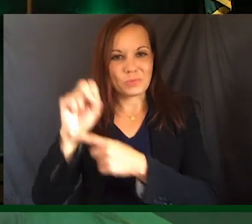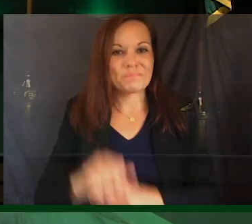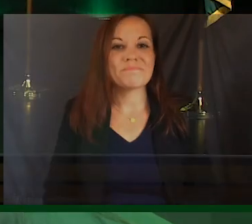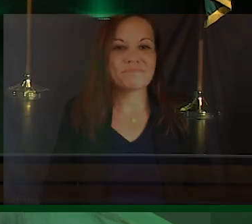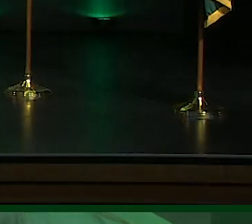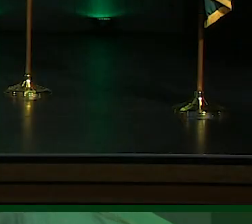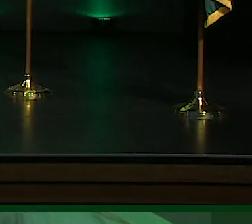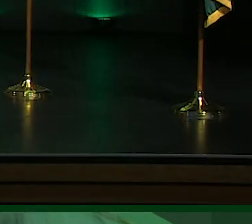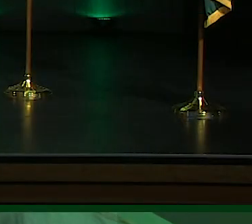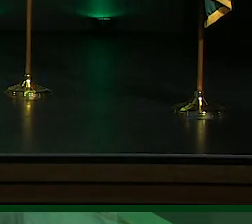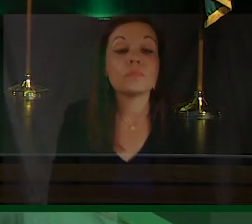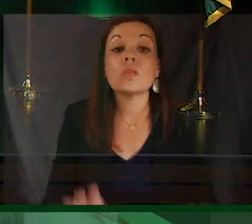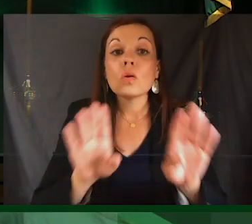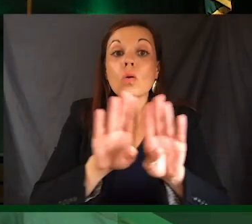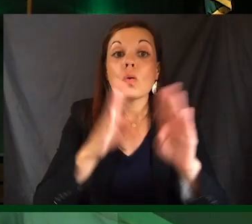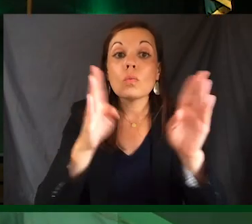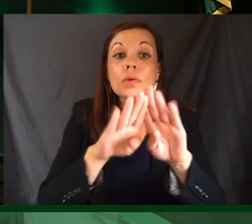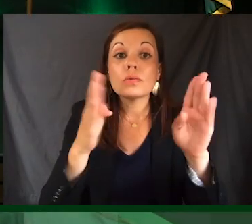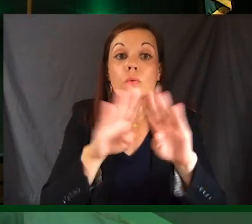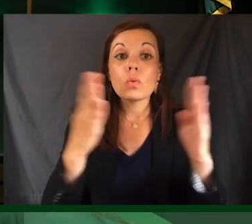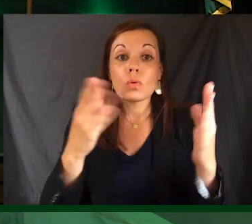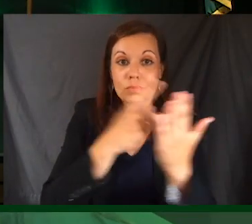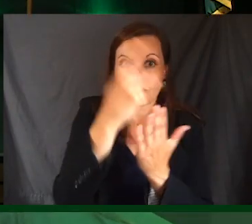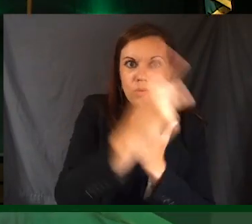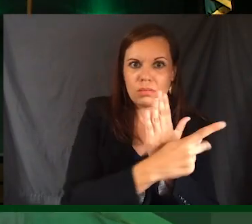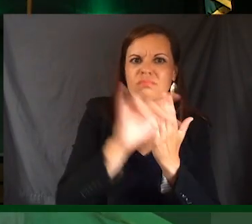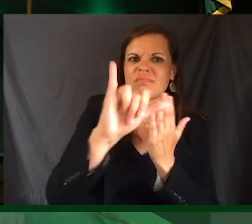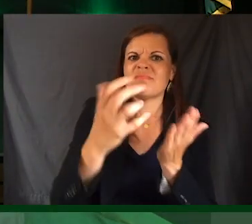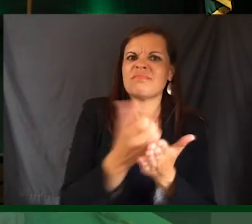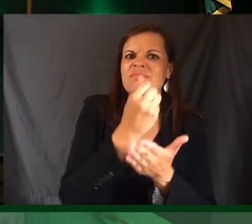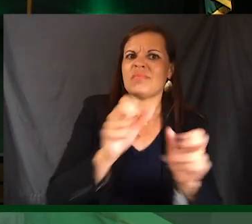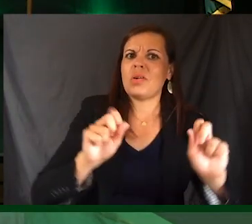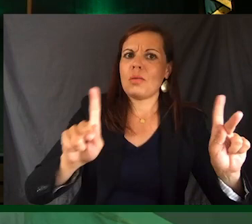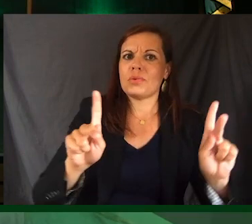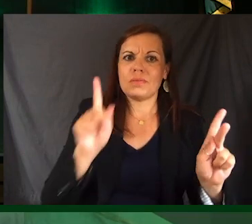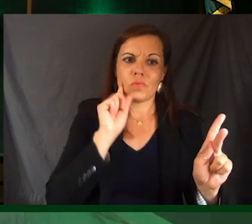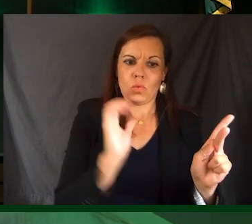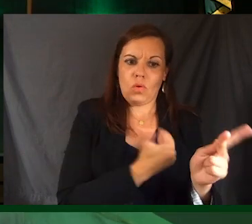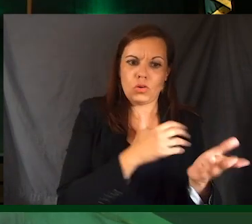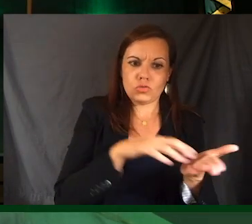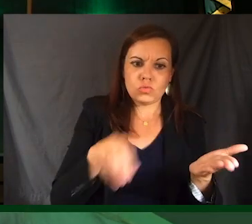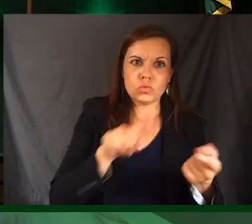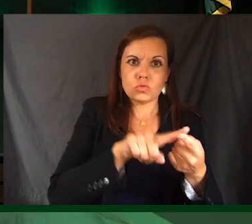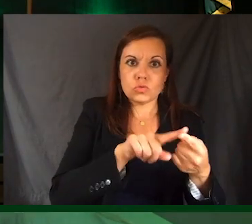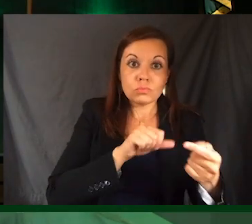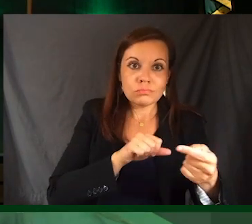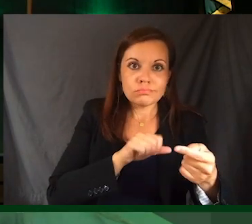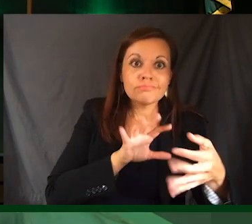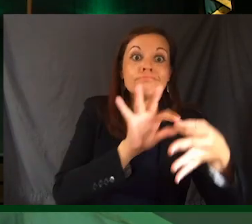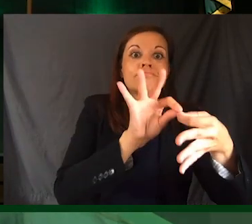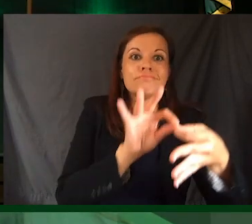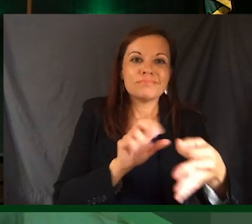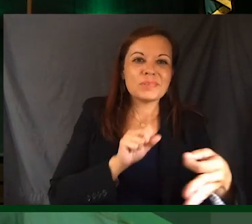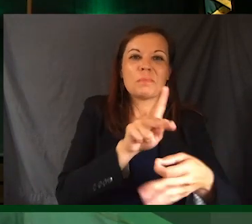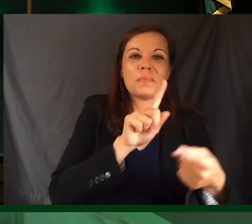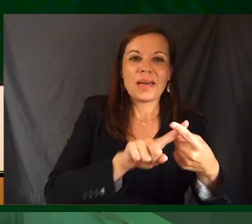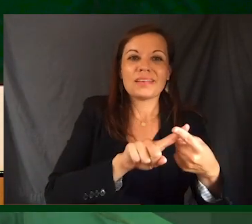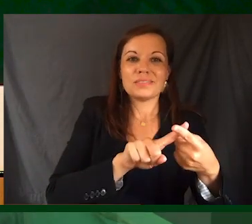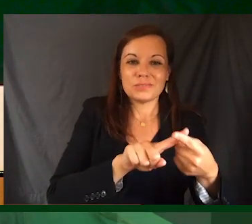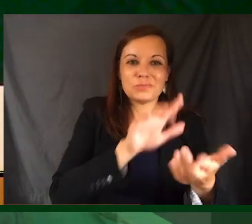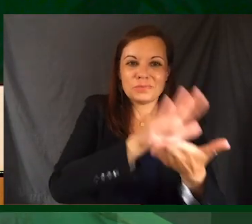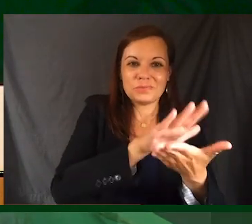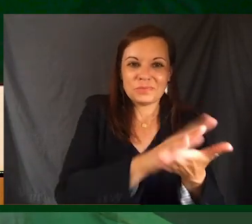The Open Doors program is an opportunity for students in our communities to reengage in secondary and post-secondary education.